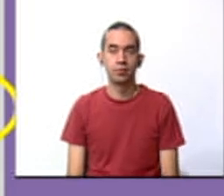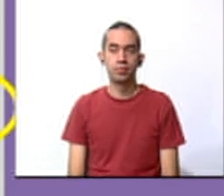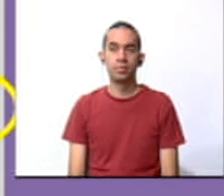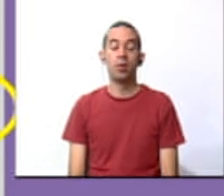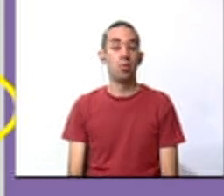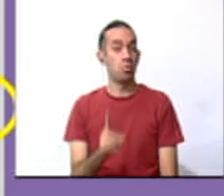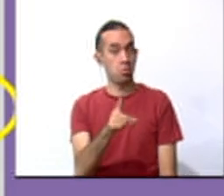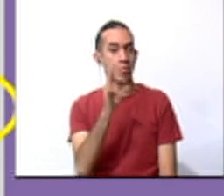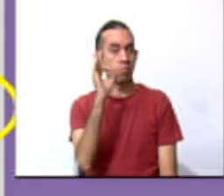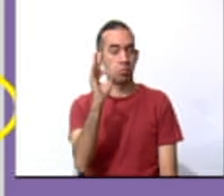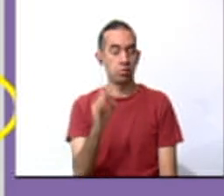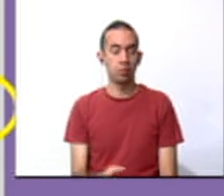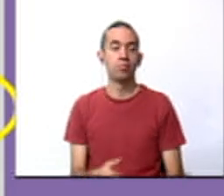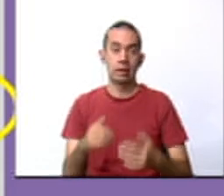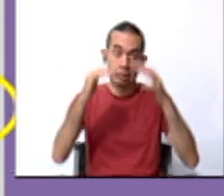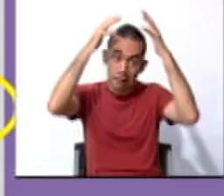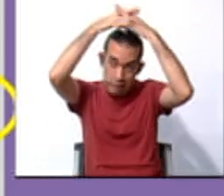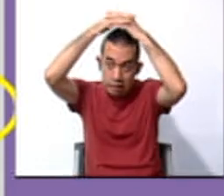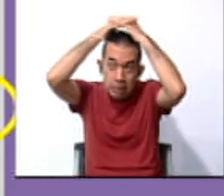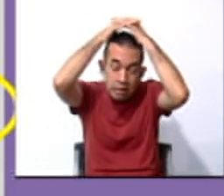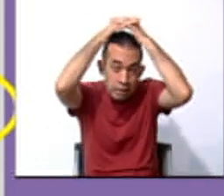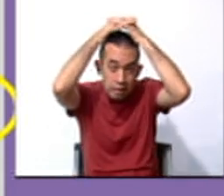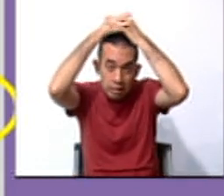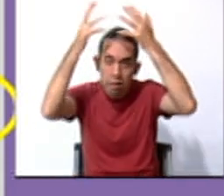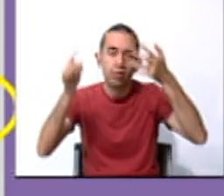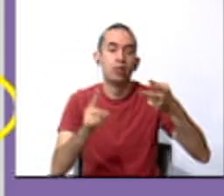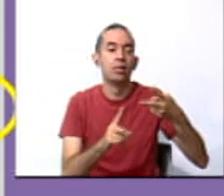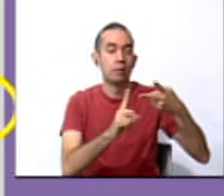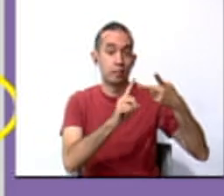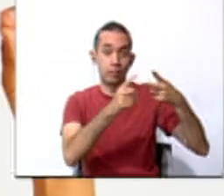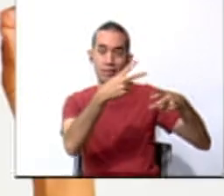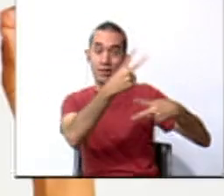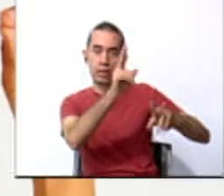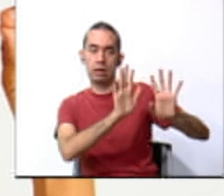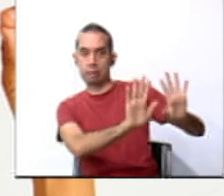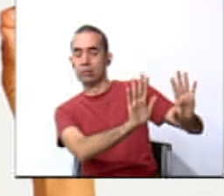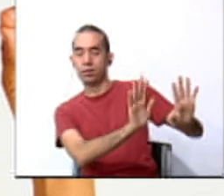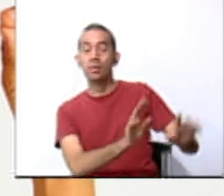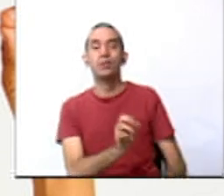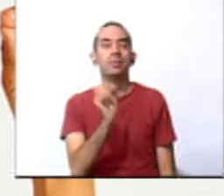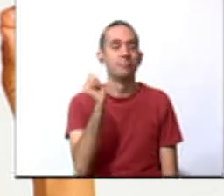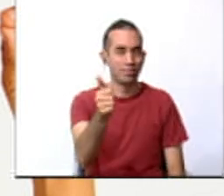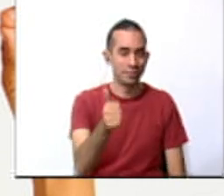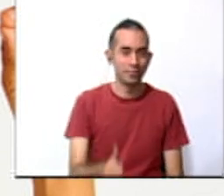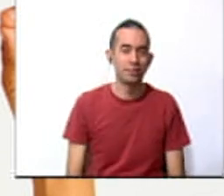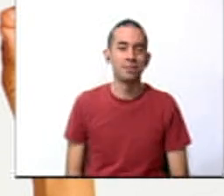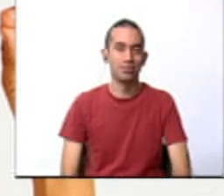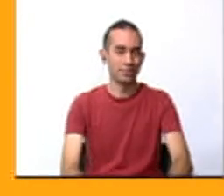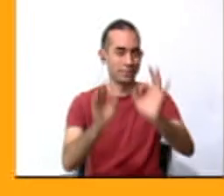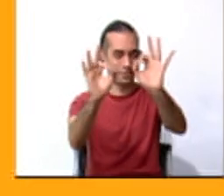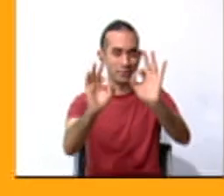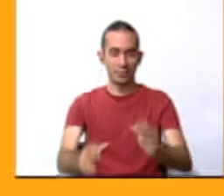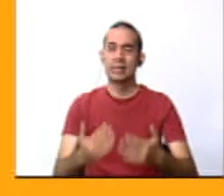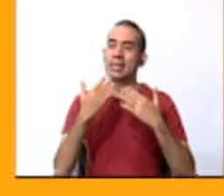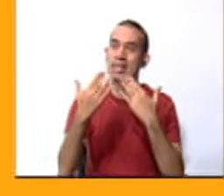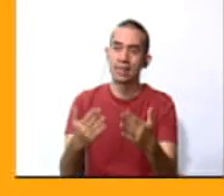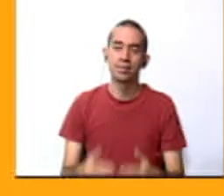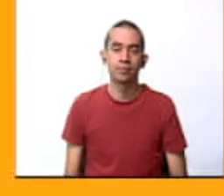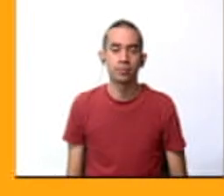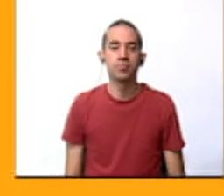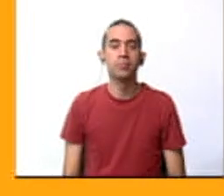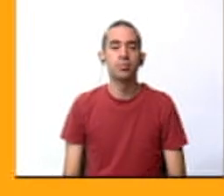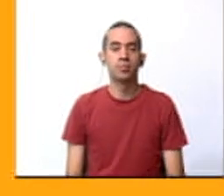Oh, very good. Cover your head and, of course, stay away from windows. Good. Well done. Thank you so much.